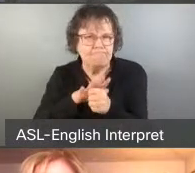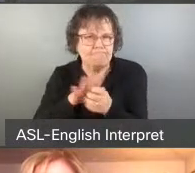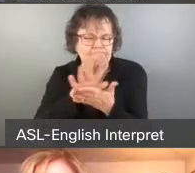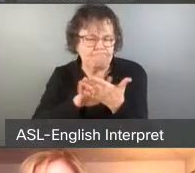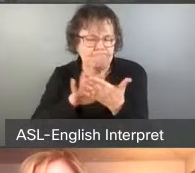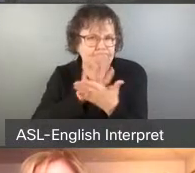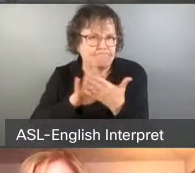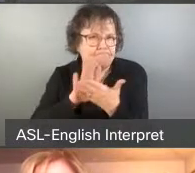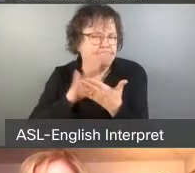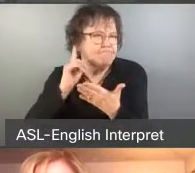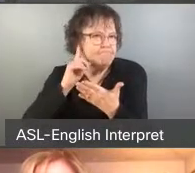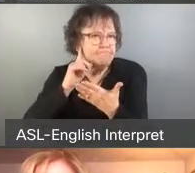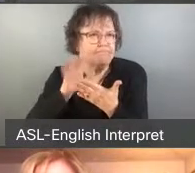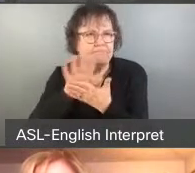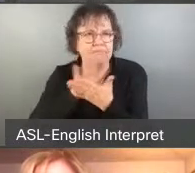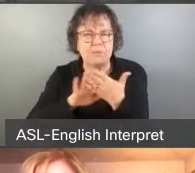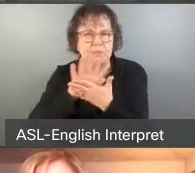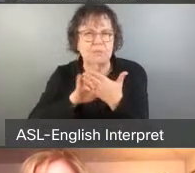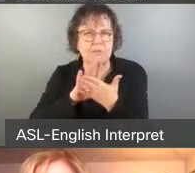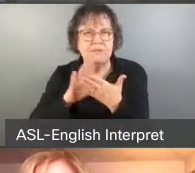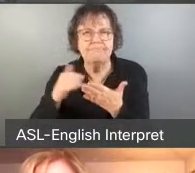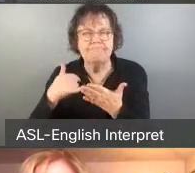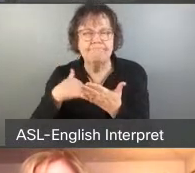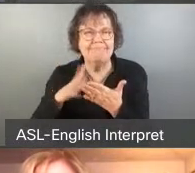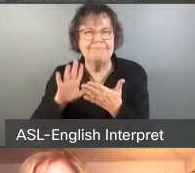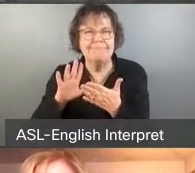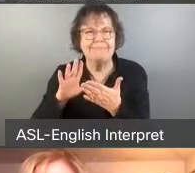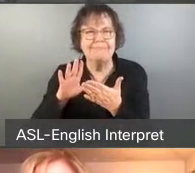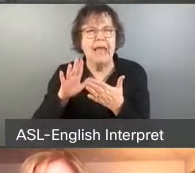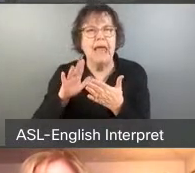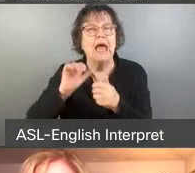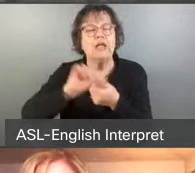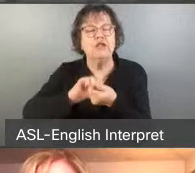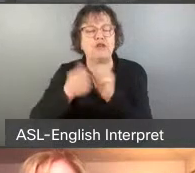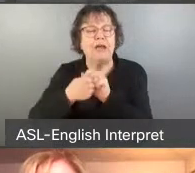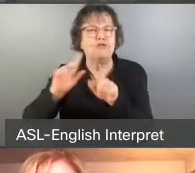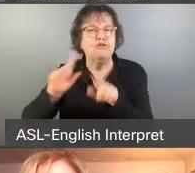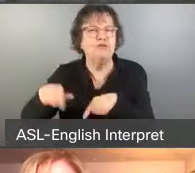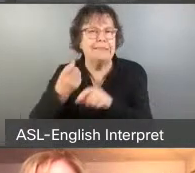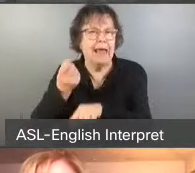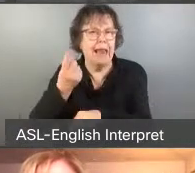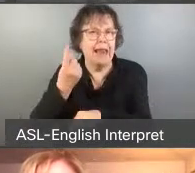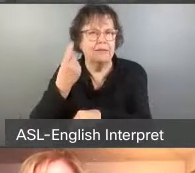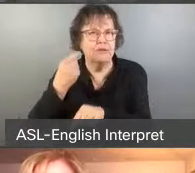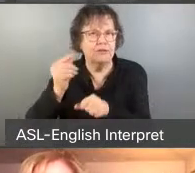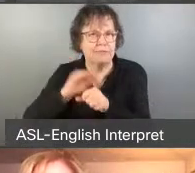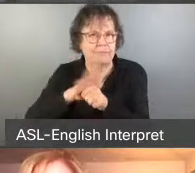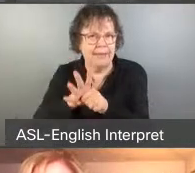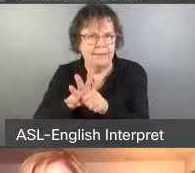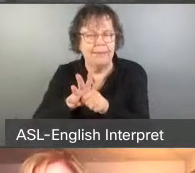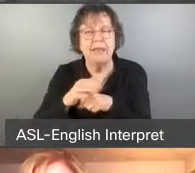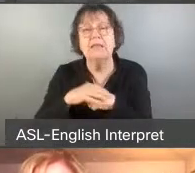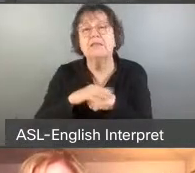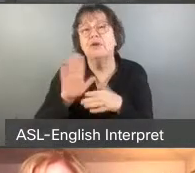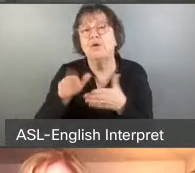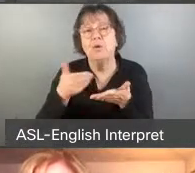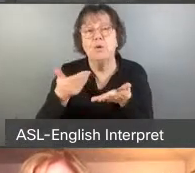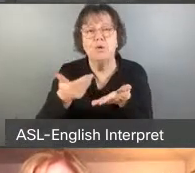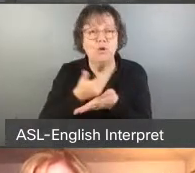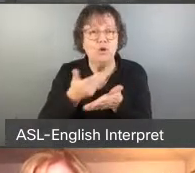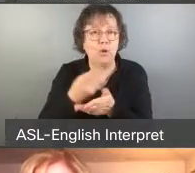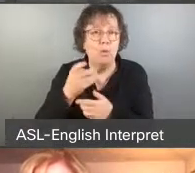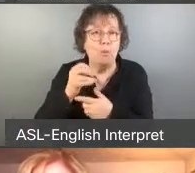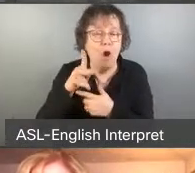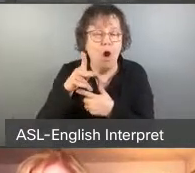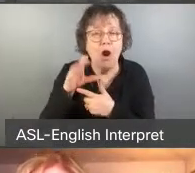to the waterfront of Scarborough last year since the pandemic. So, we're very fortunate that with all the new parks and public spaces opened up